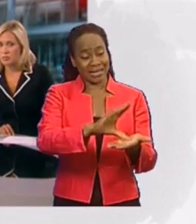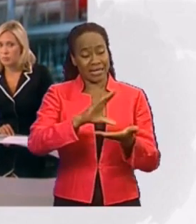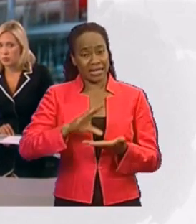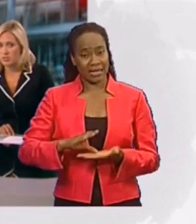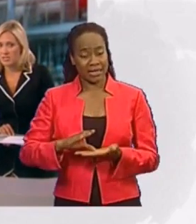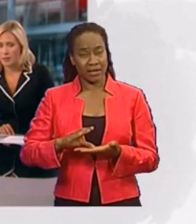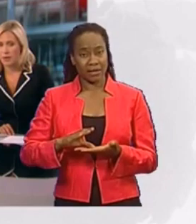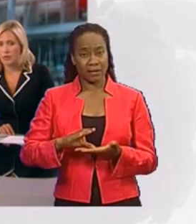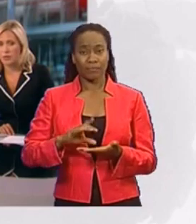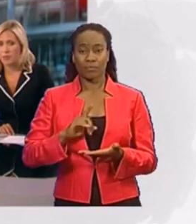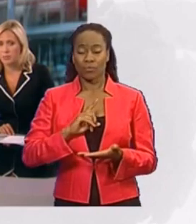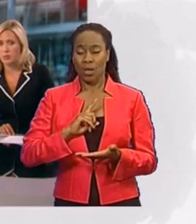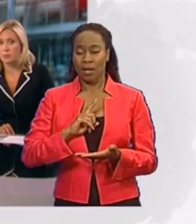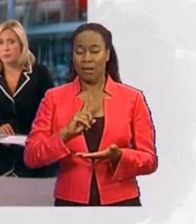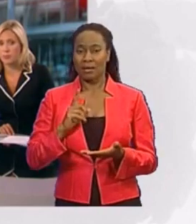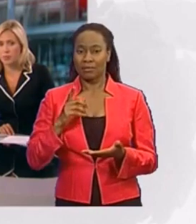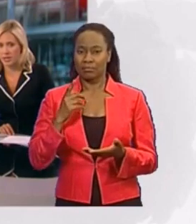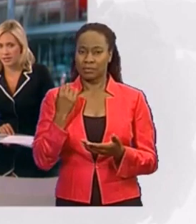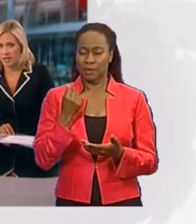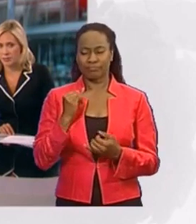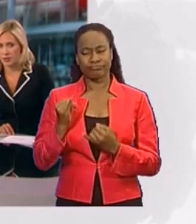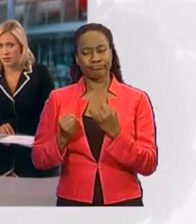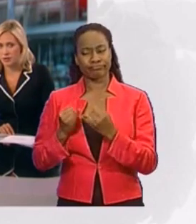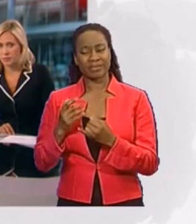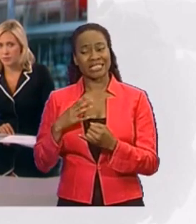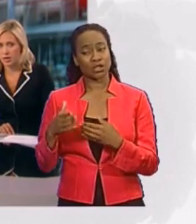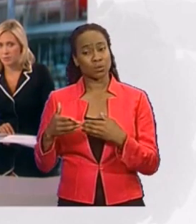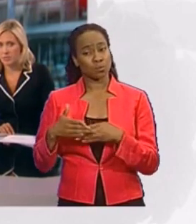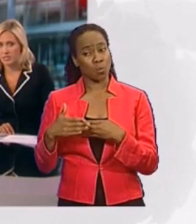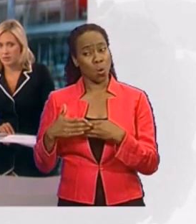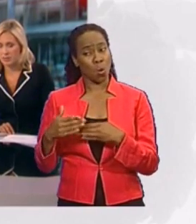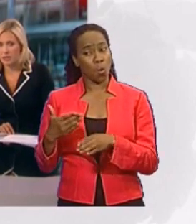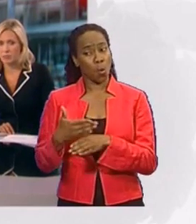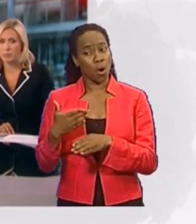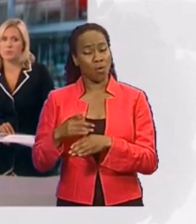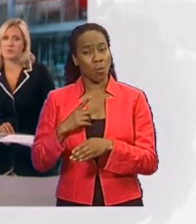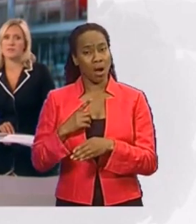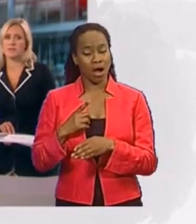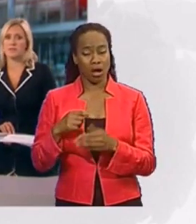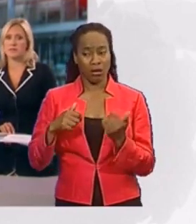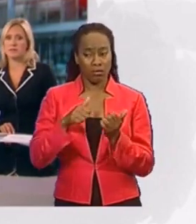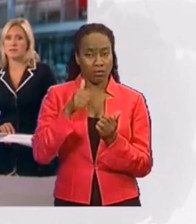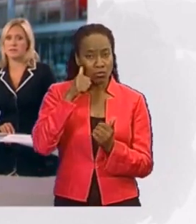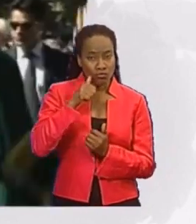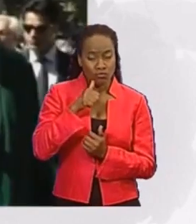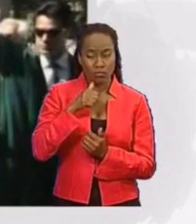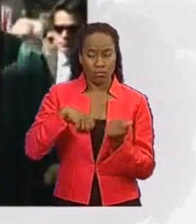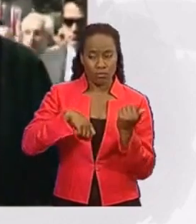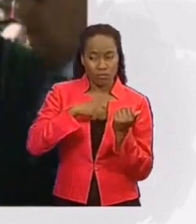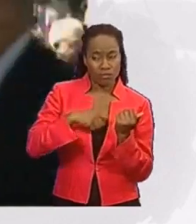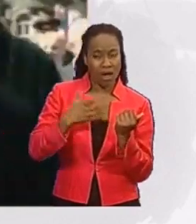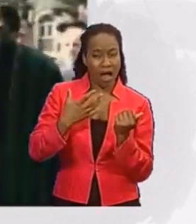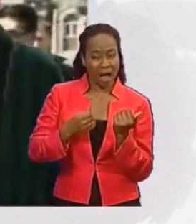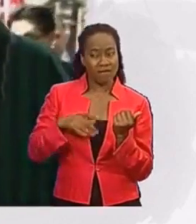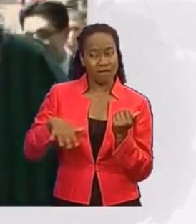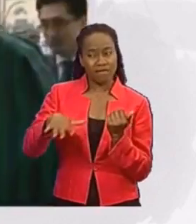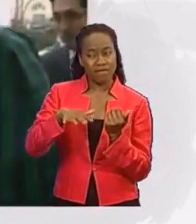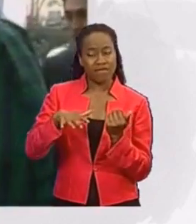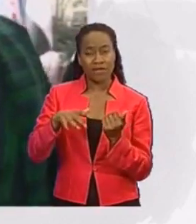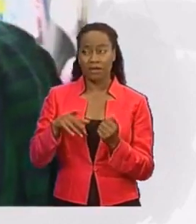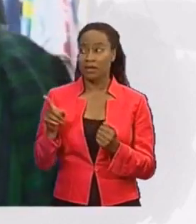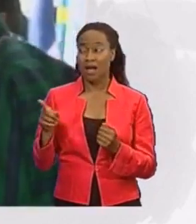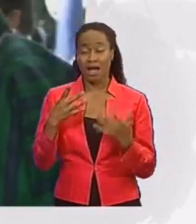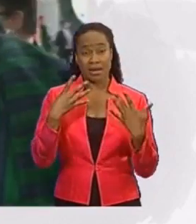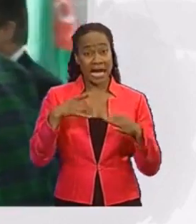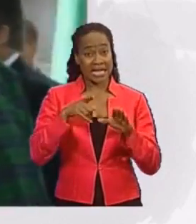needs to do more to stamp out corruption before that can happen. From Kabul, Ian Pannell reports. He's ruled Afghanistan for